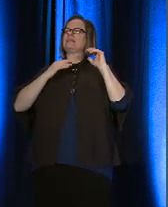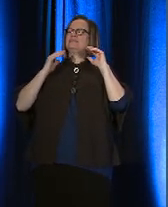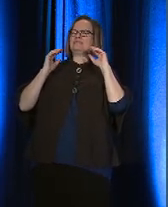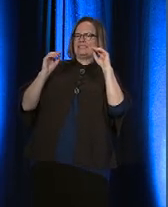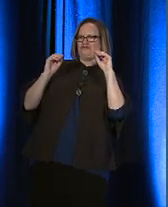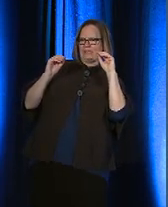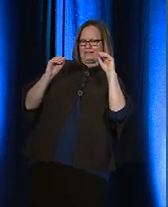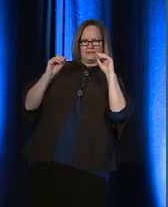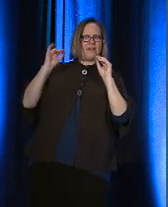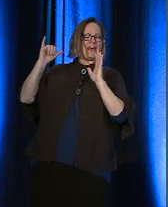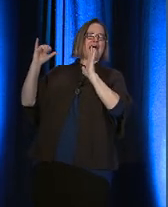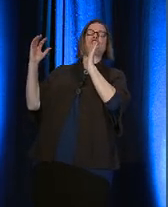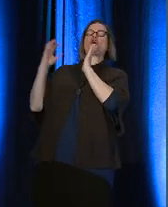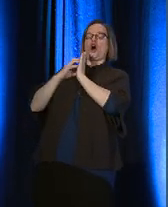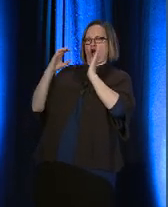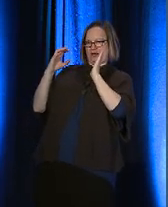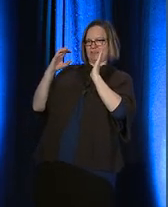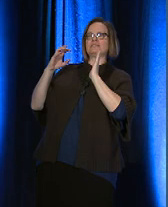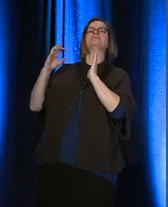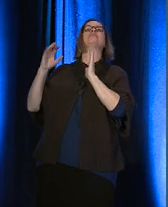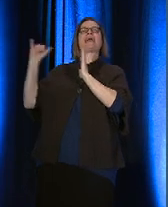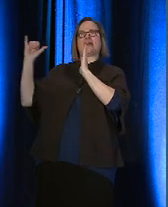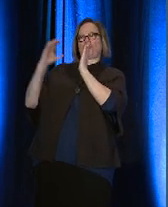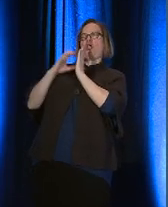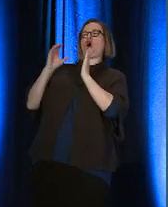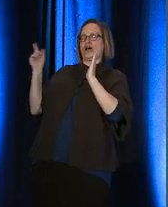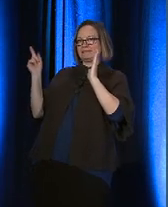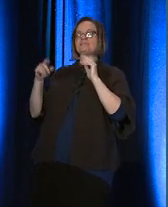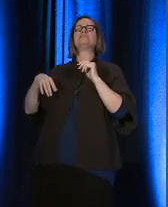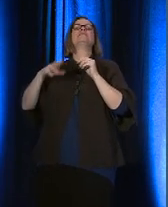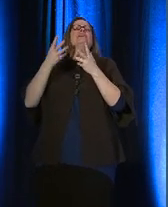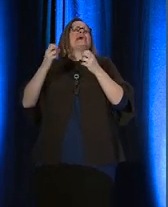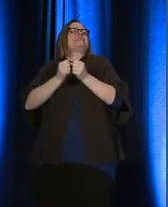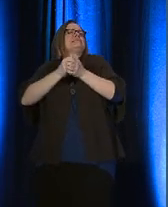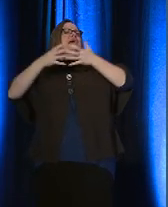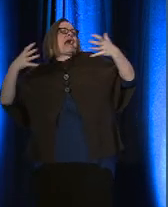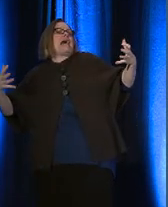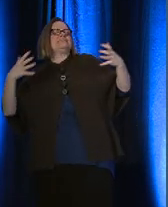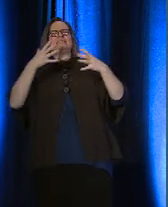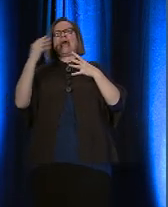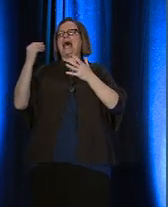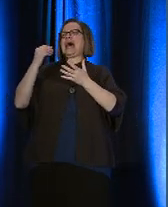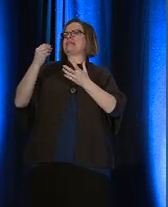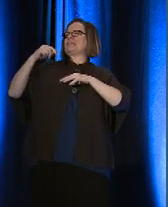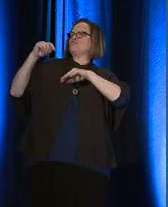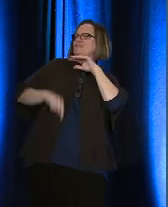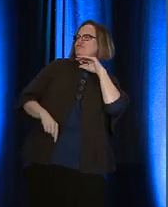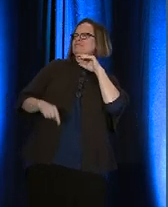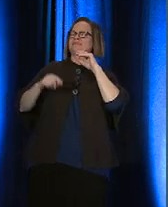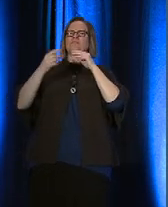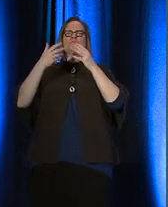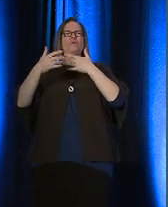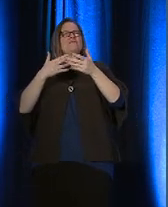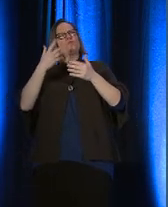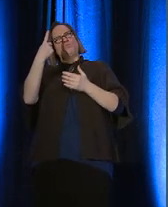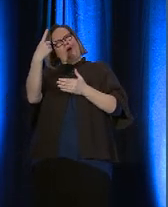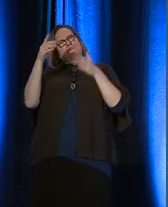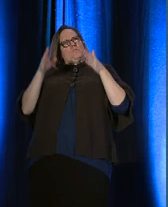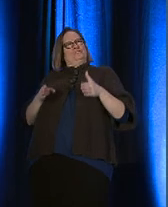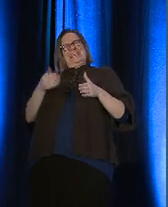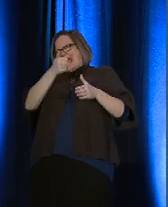something larger, something that expands and enriches what any one person does, what any one person can do.